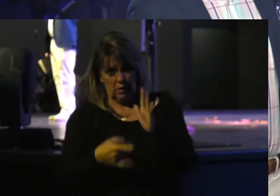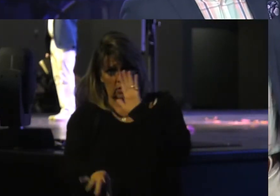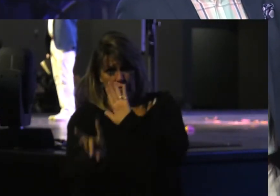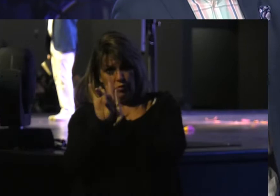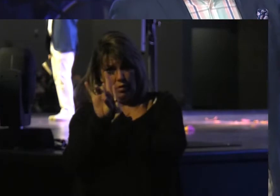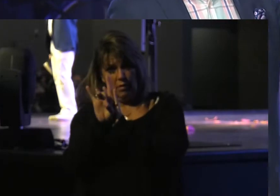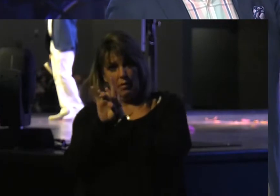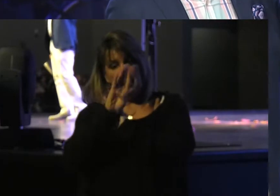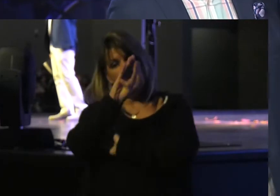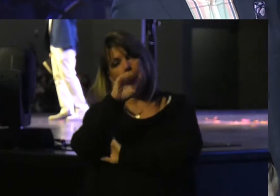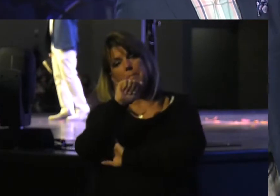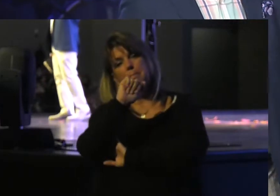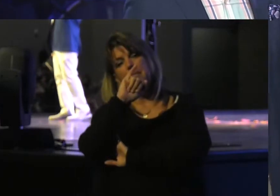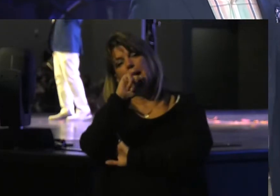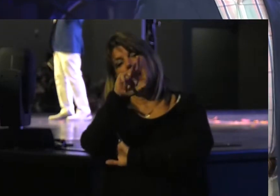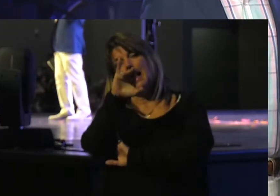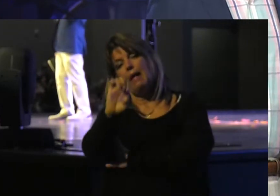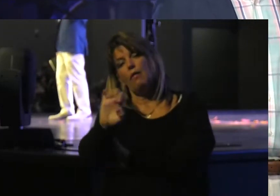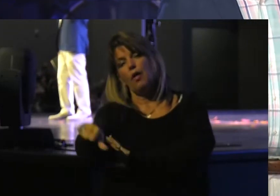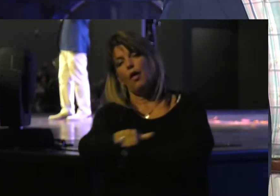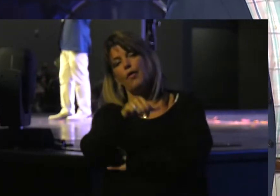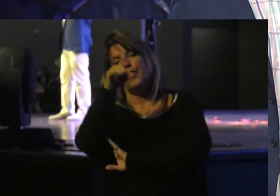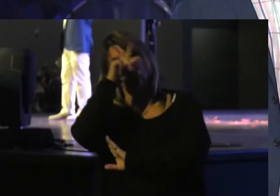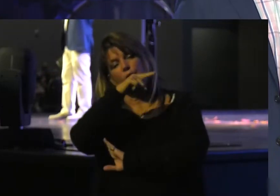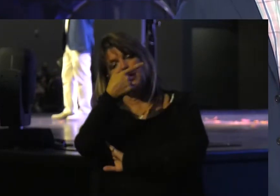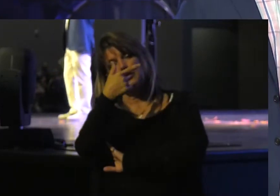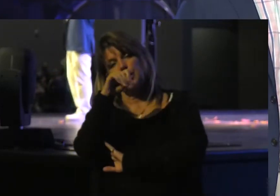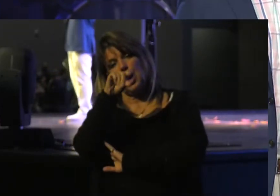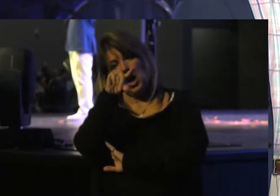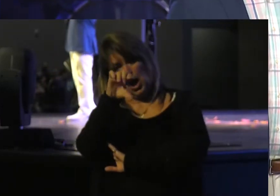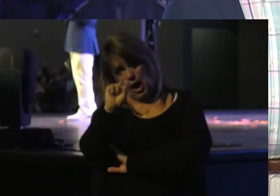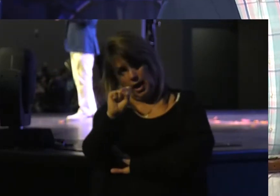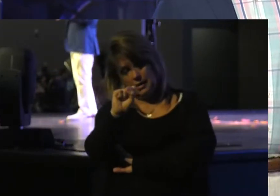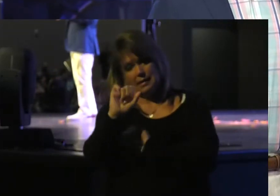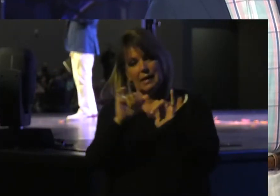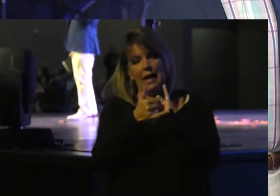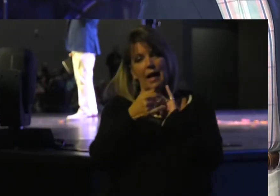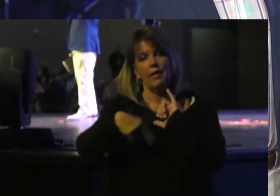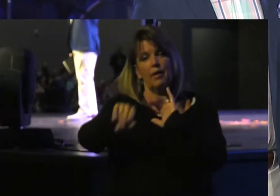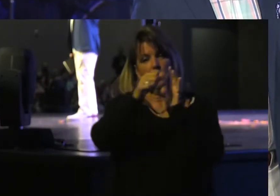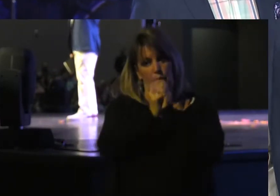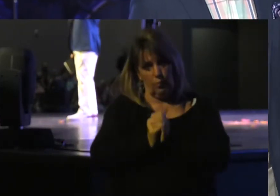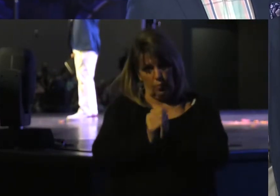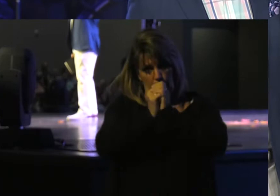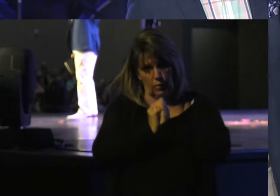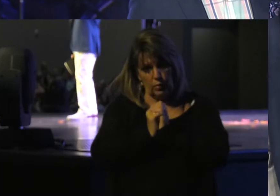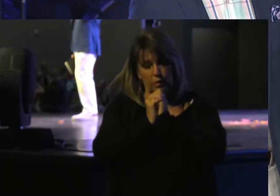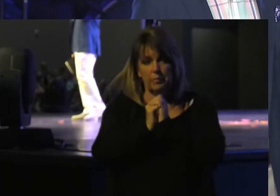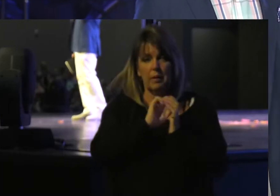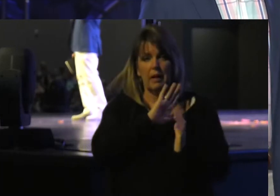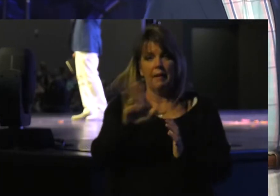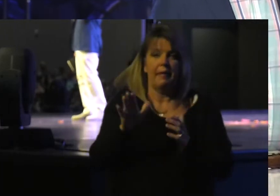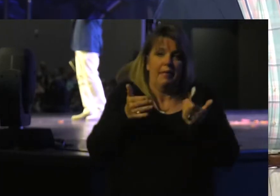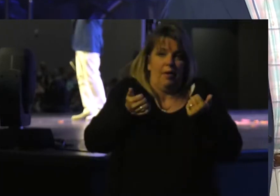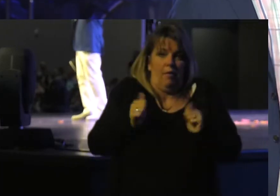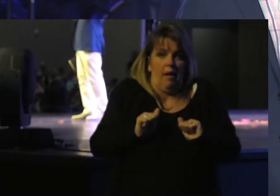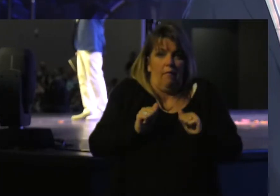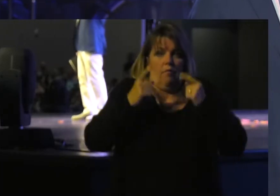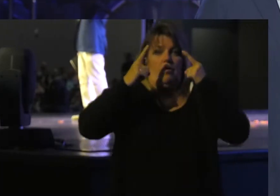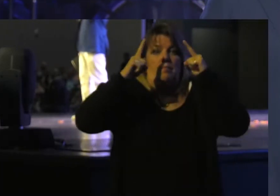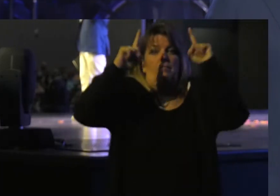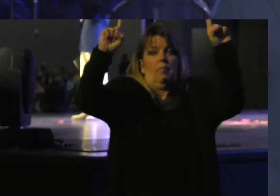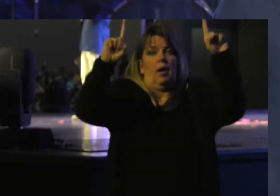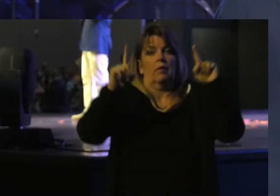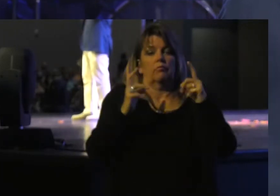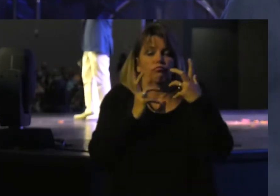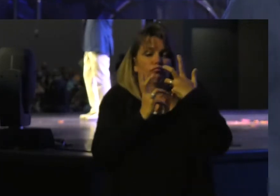Baal And the other false gods And the way in which they were worshipped In their effort to prosper And to